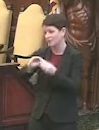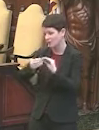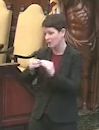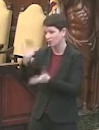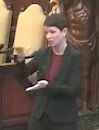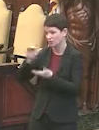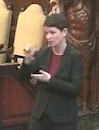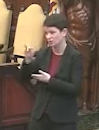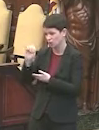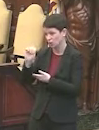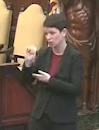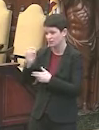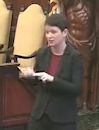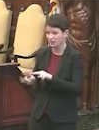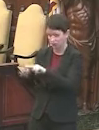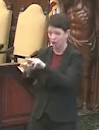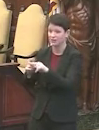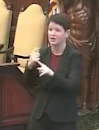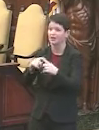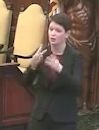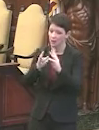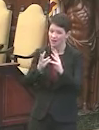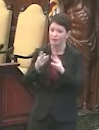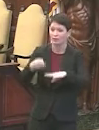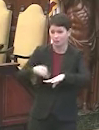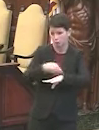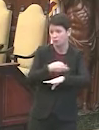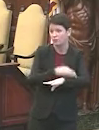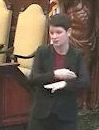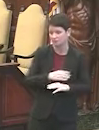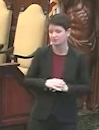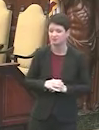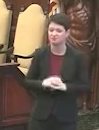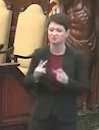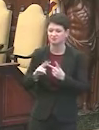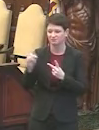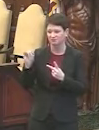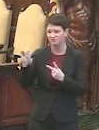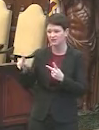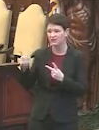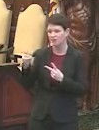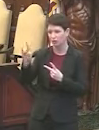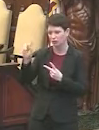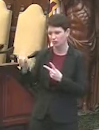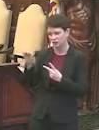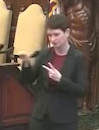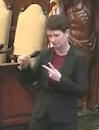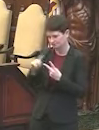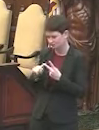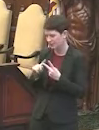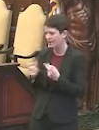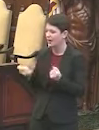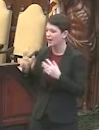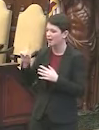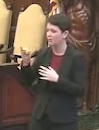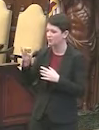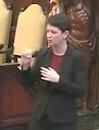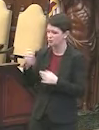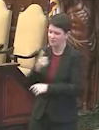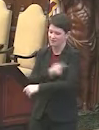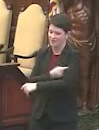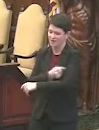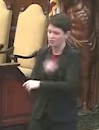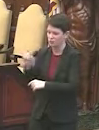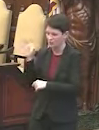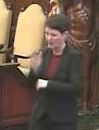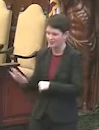amounts ramp up and the weather gets better. Okay. And my next question is for Dr. Farley. I was wondering, how many doses of the vaccine